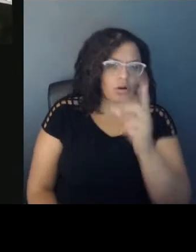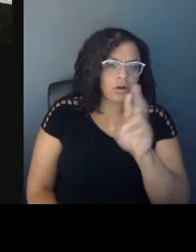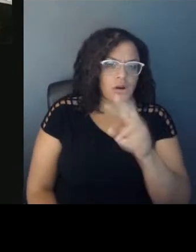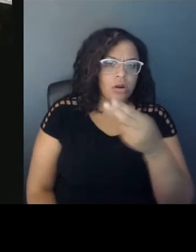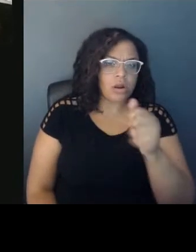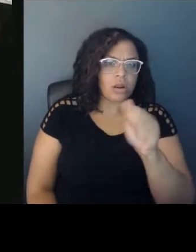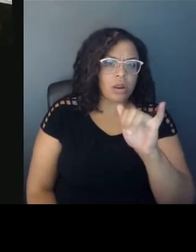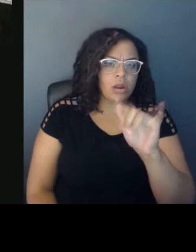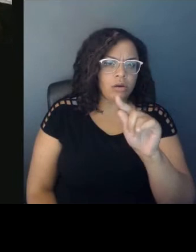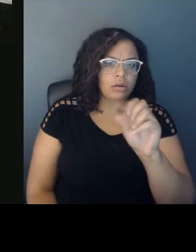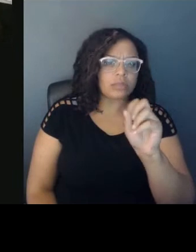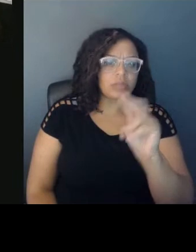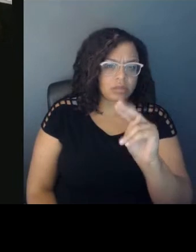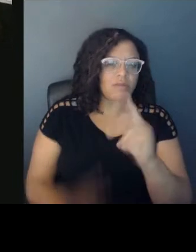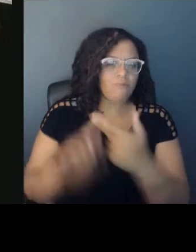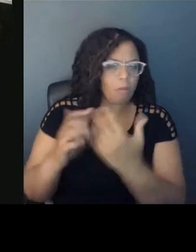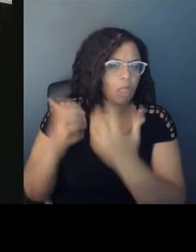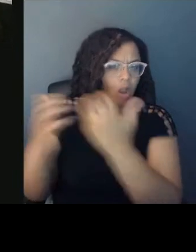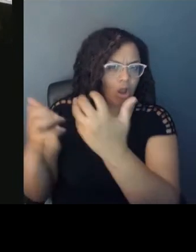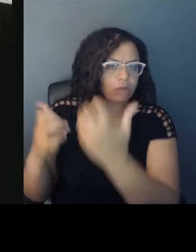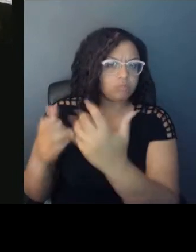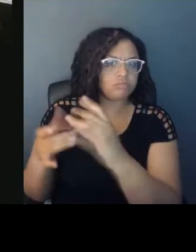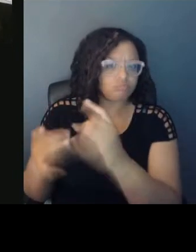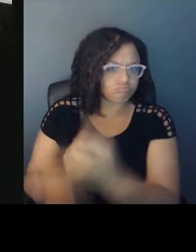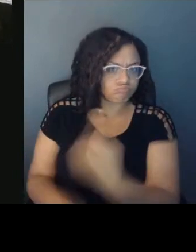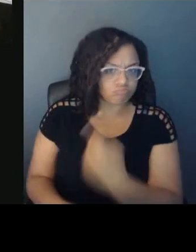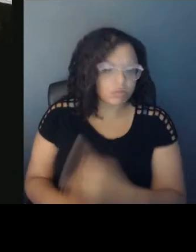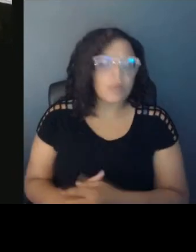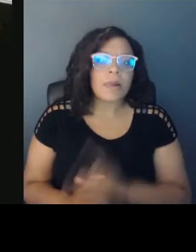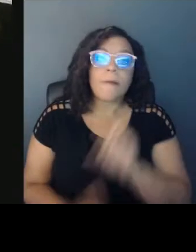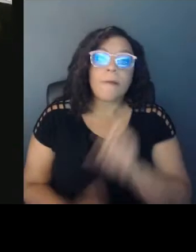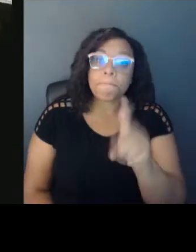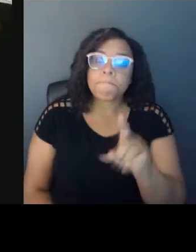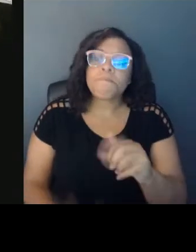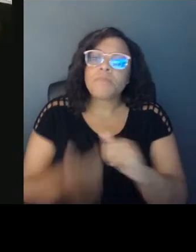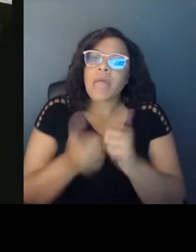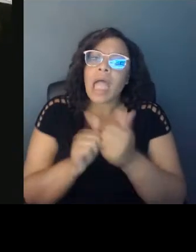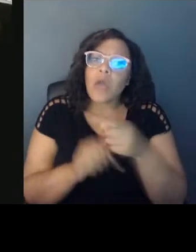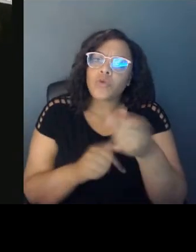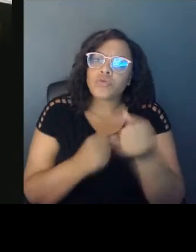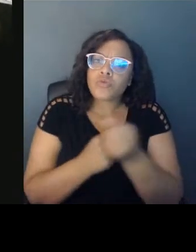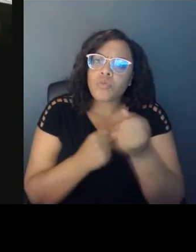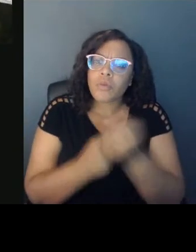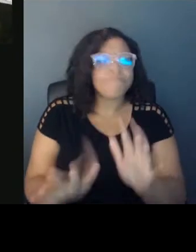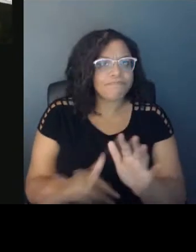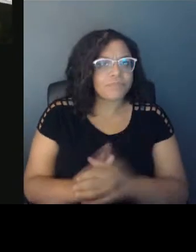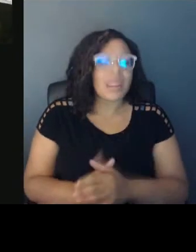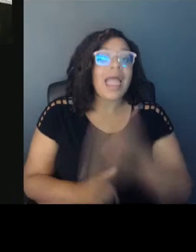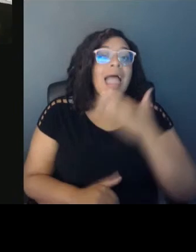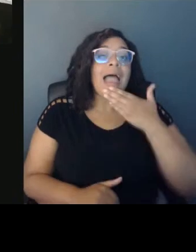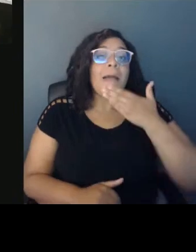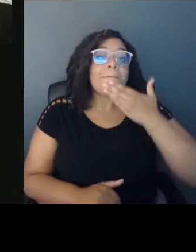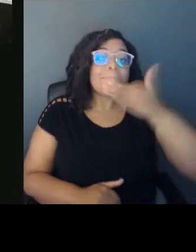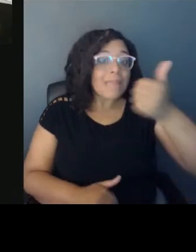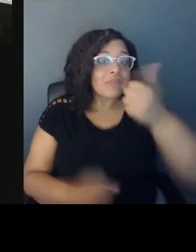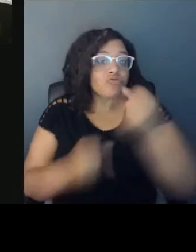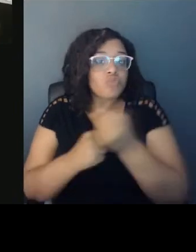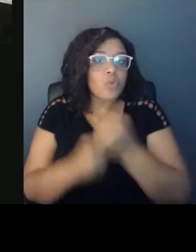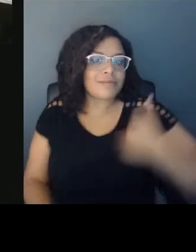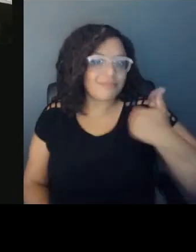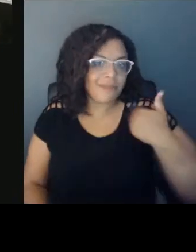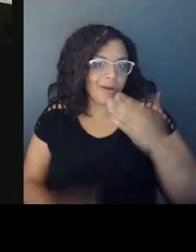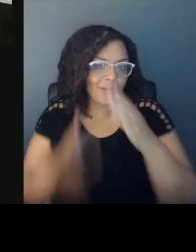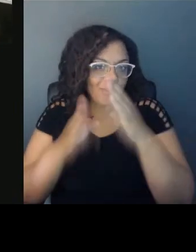question from the audience, if we don't mind. And the question is, how do you support, how best to support young people that are struggling, especially